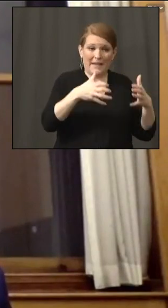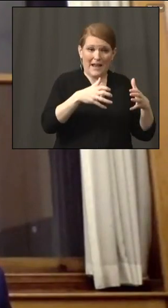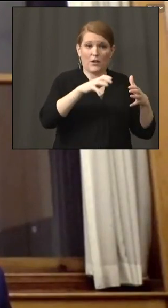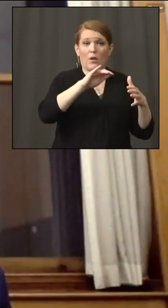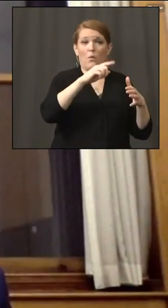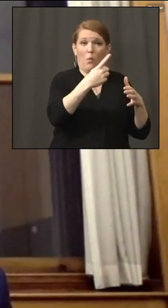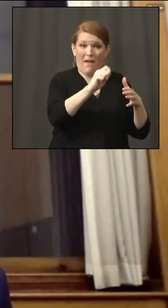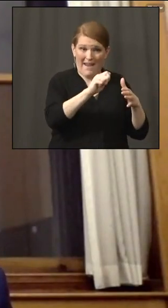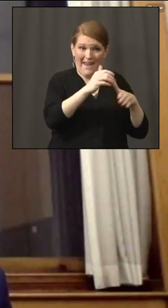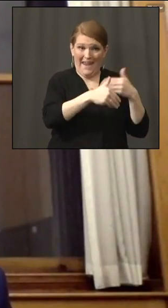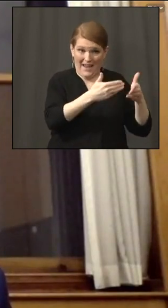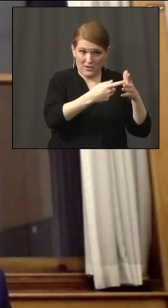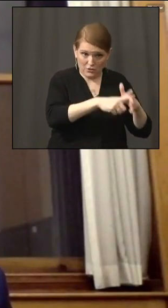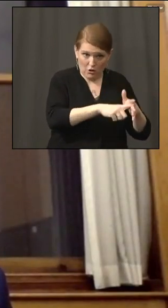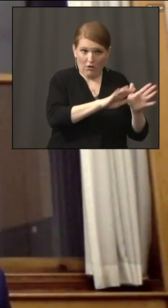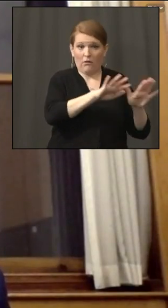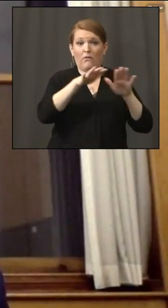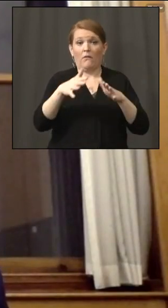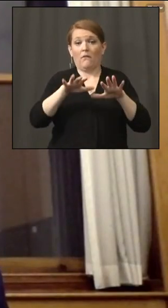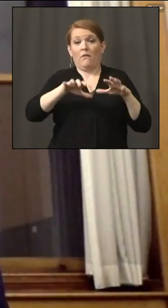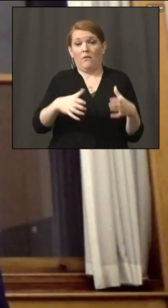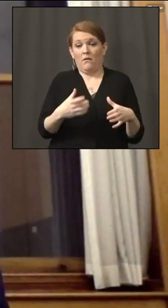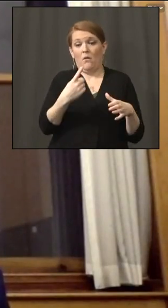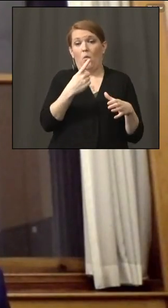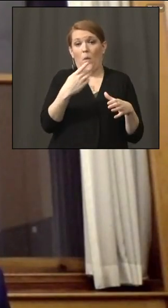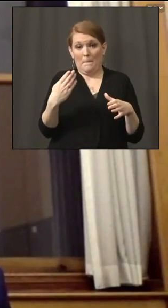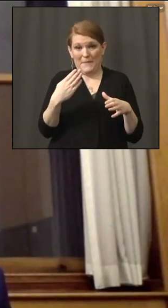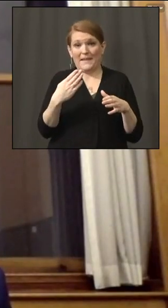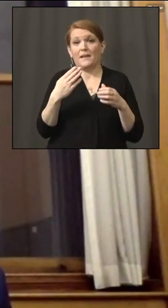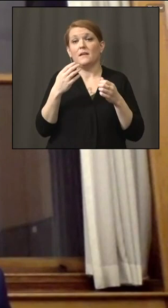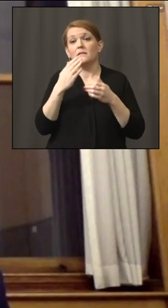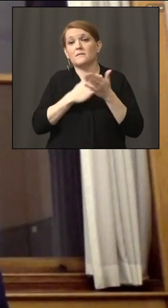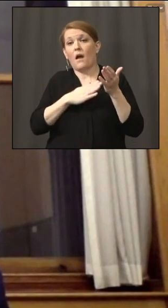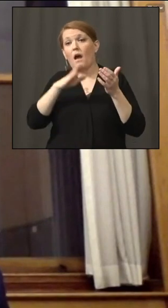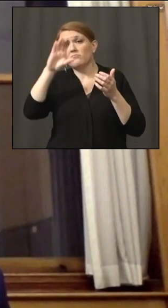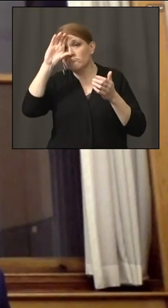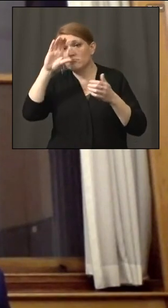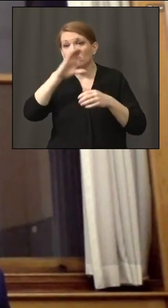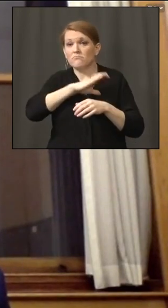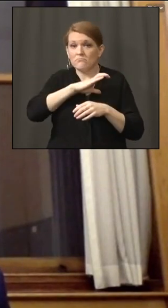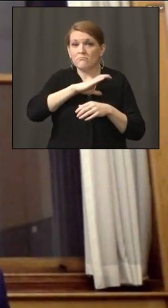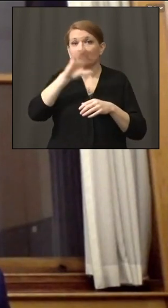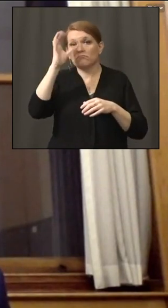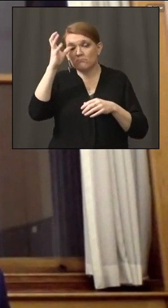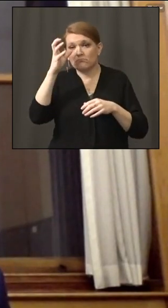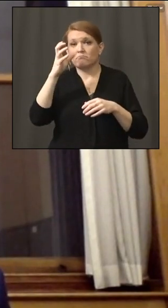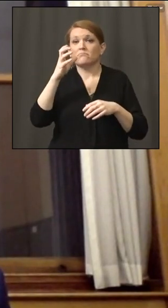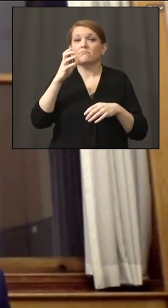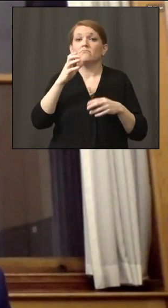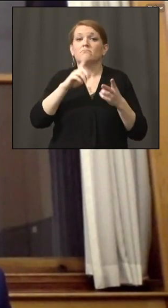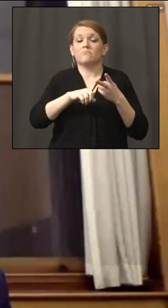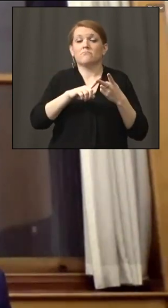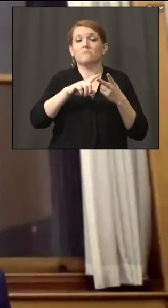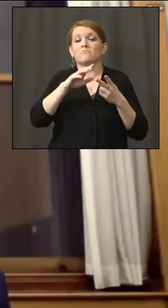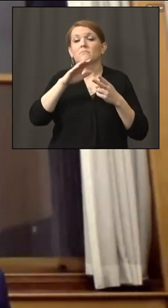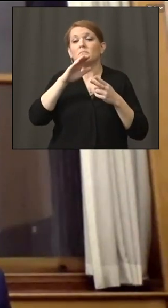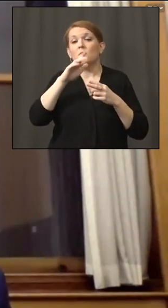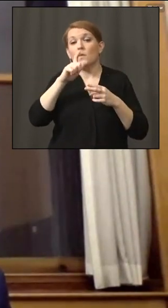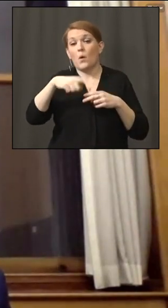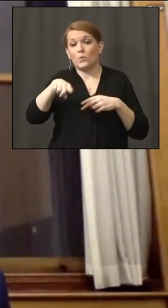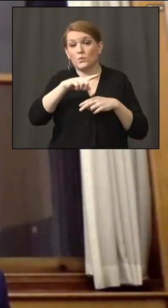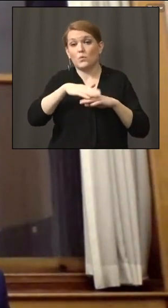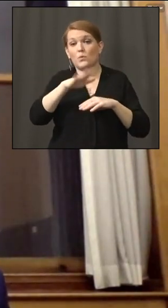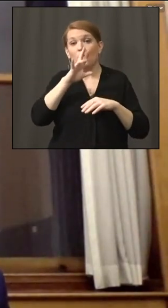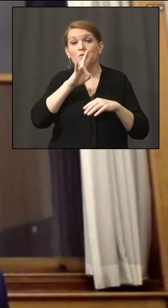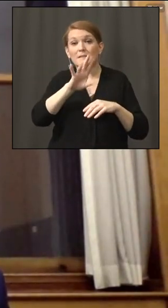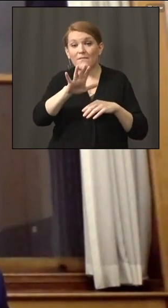frontline essential workers will be eligible, as well as people above 75 years old and potentially some other